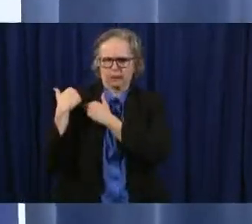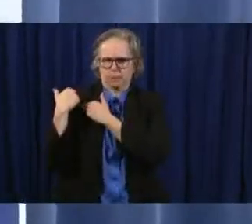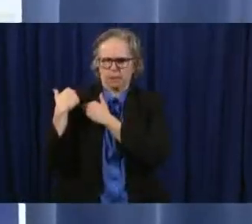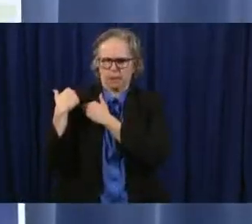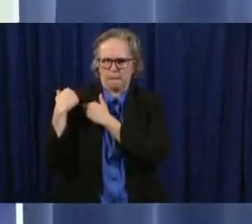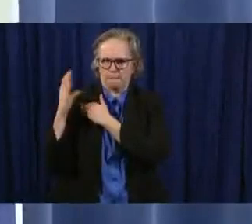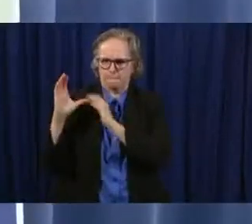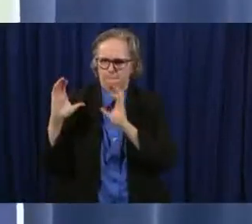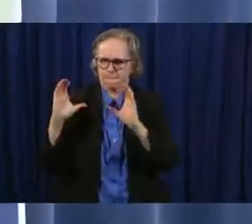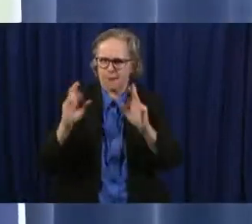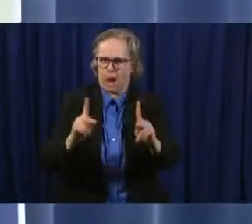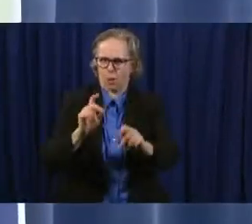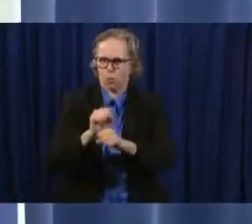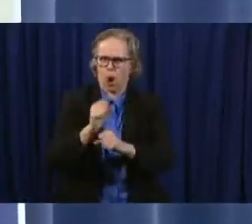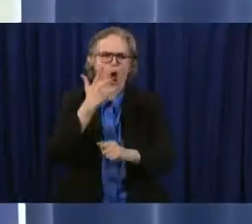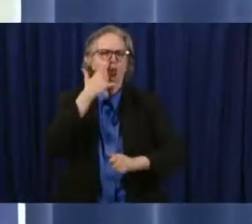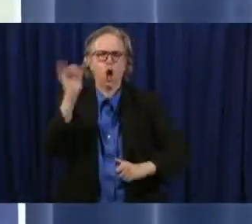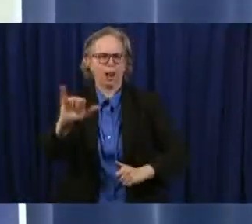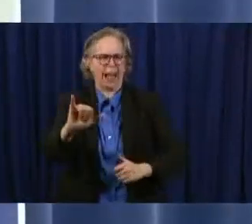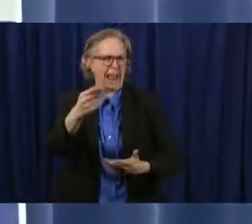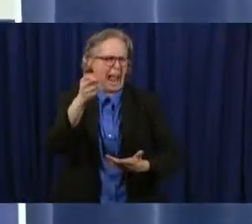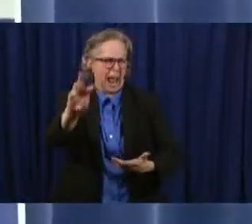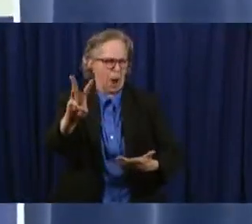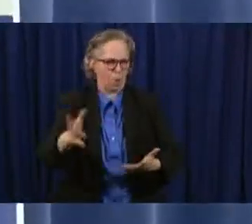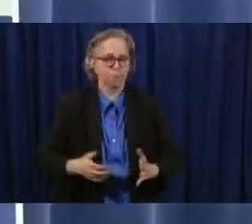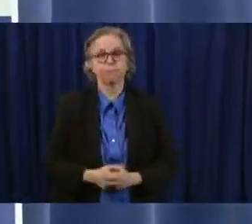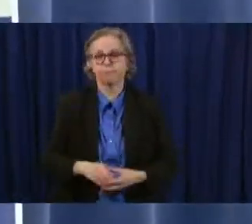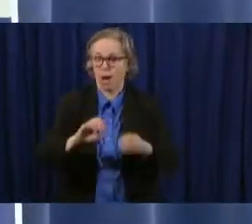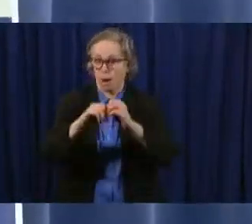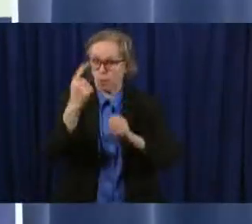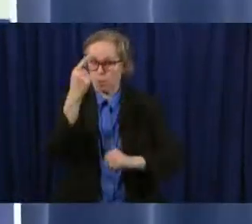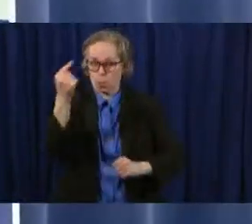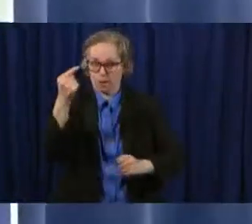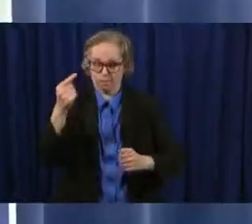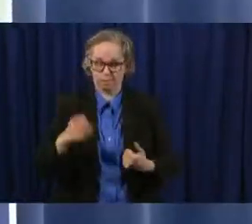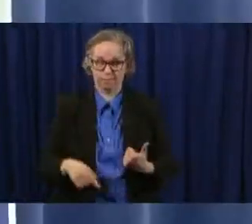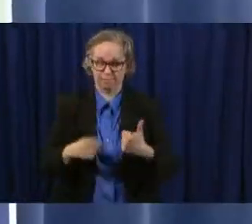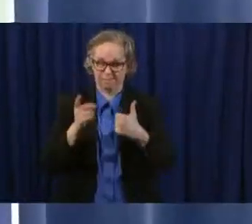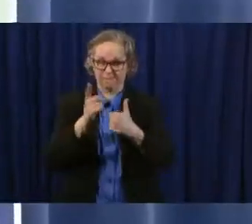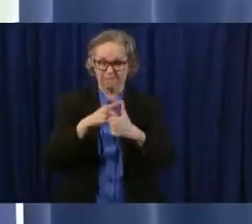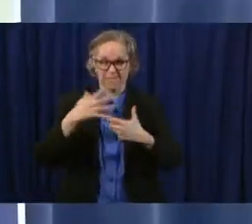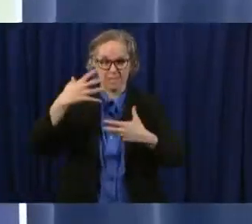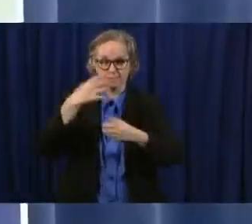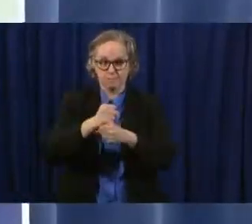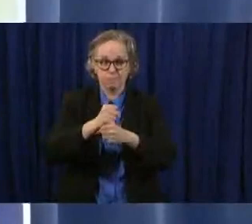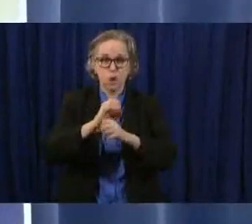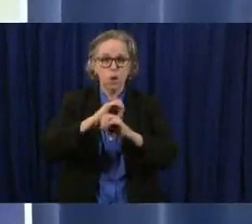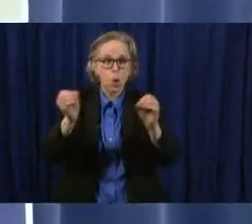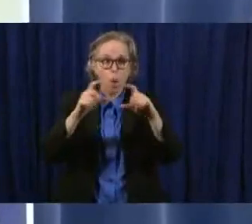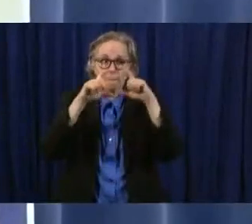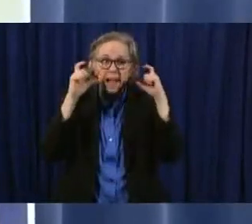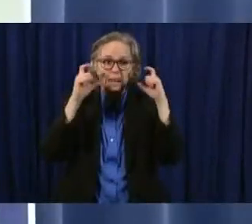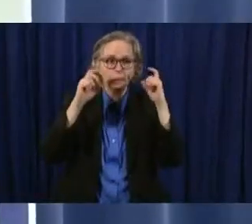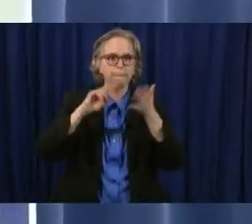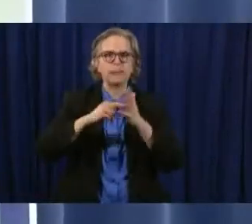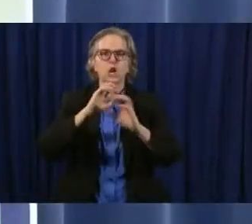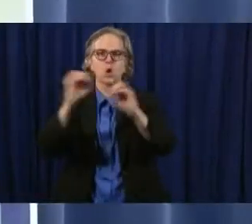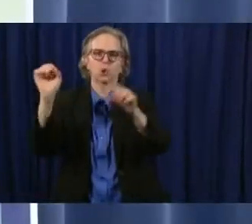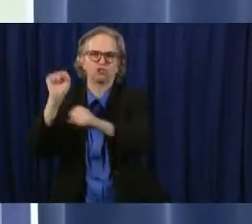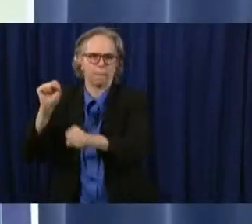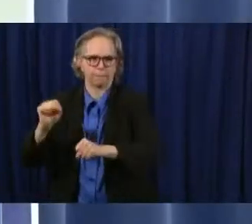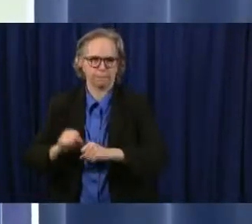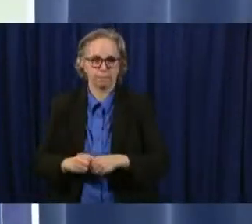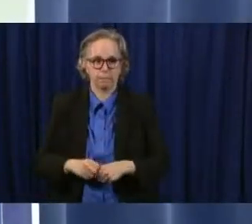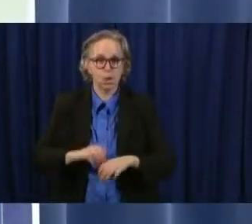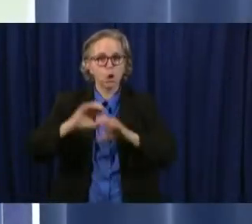all business, one, and we've summarized it in kind of a little quote here, no mask, no work, no service, no exception. So